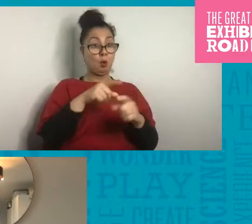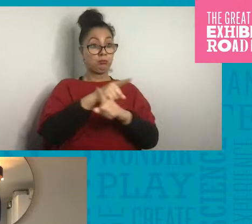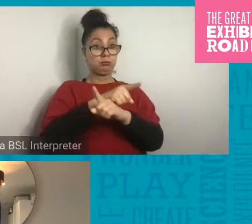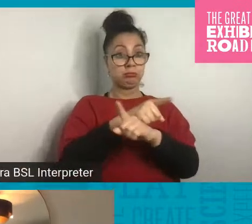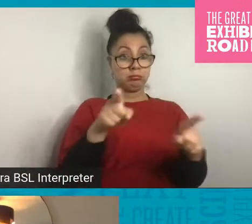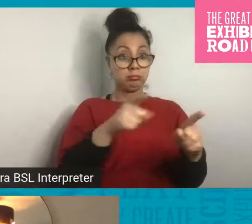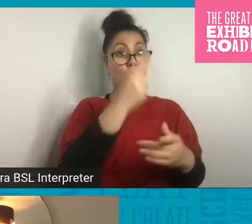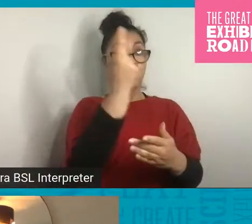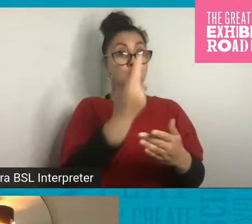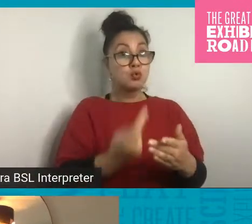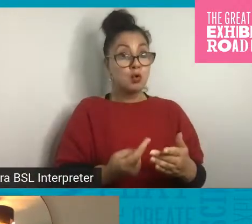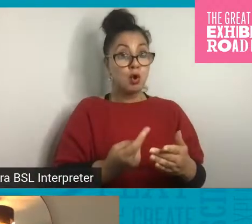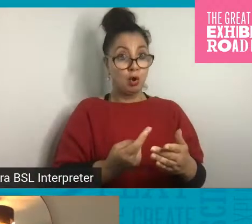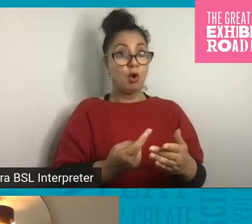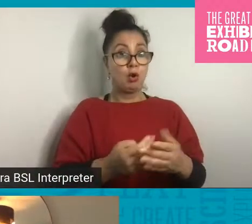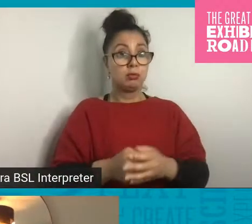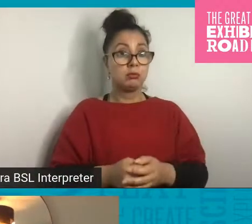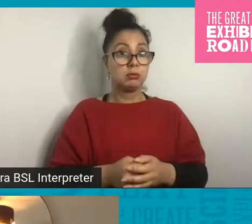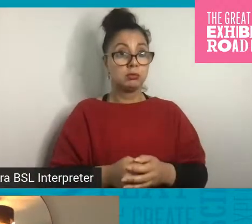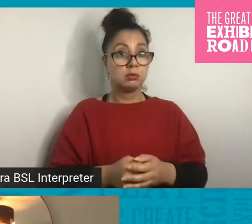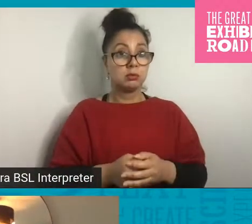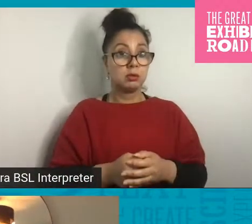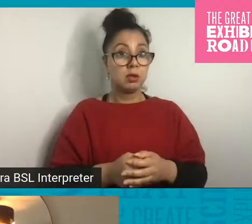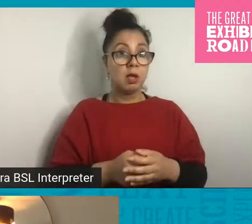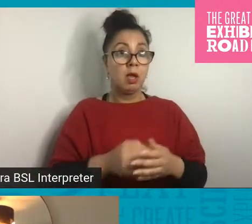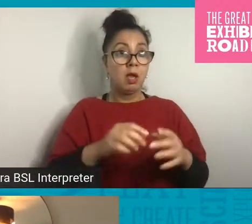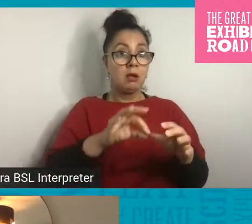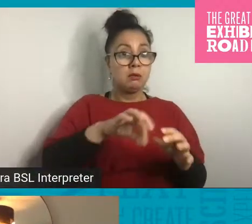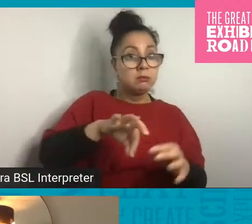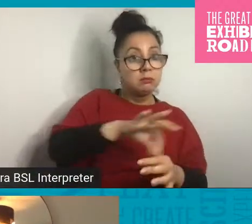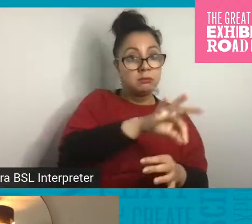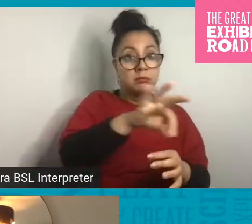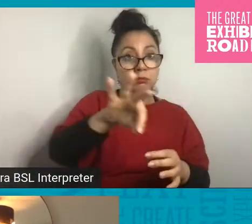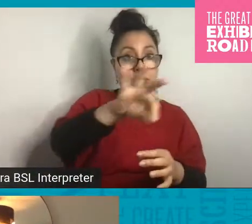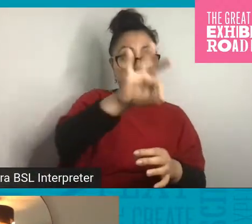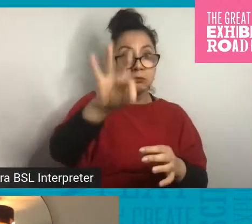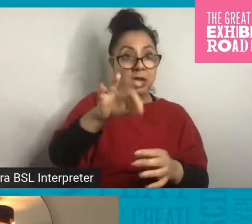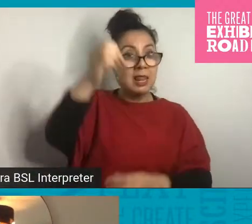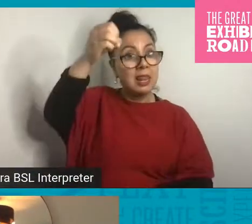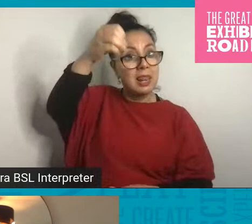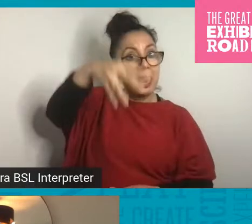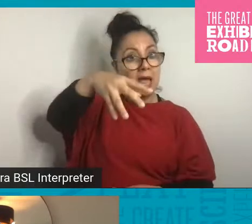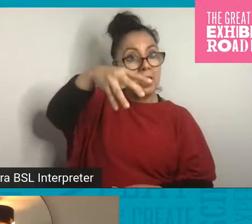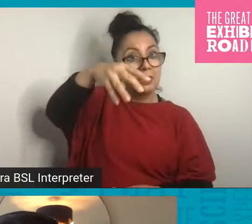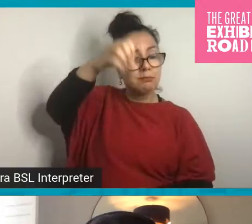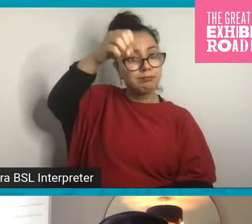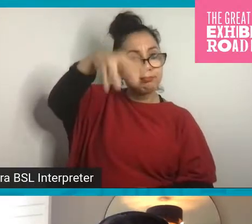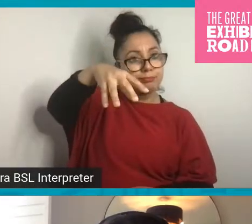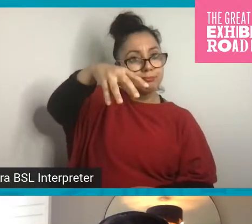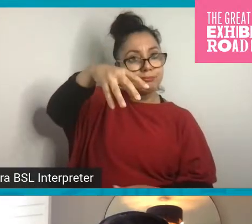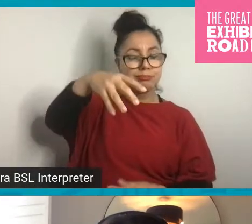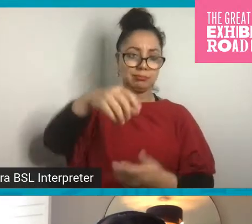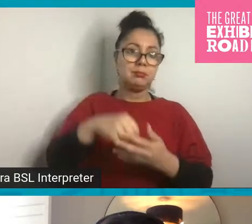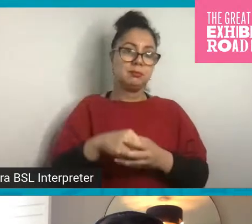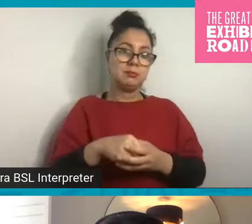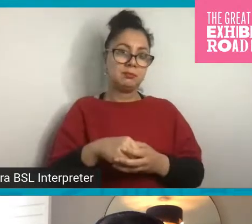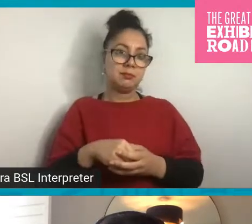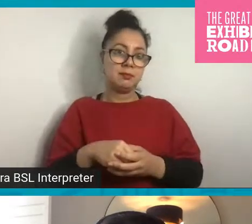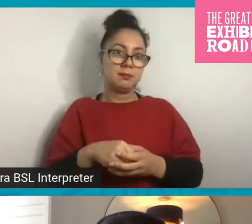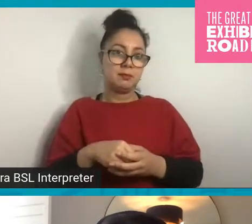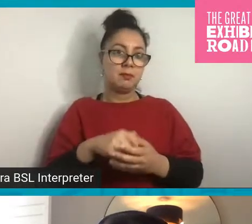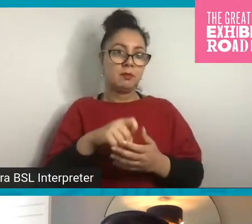the outline of a light one. And we're going to fill the inside with some wiggly lines. And